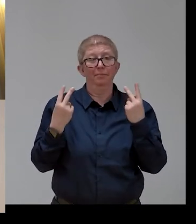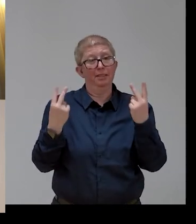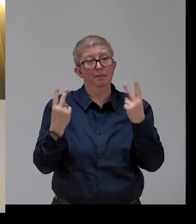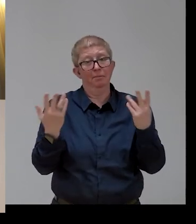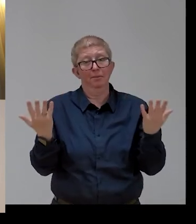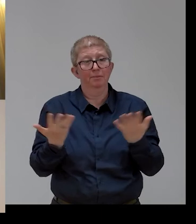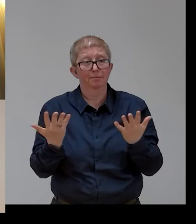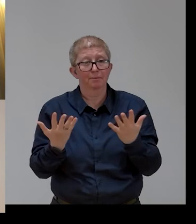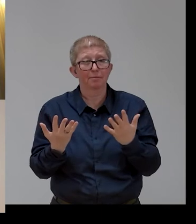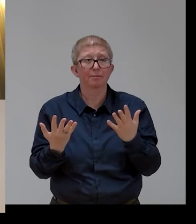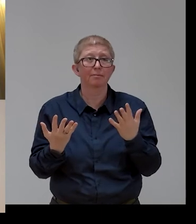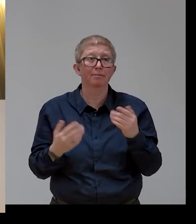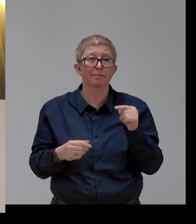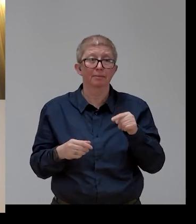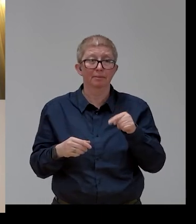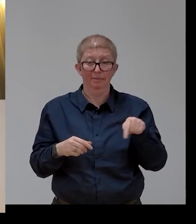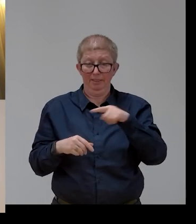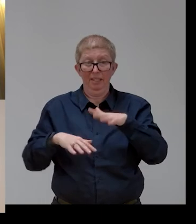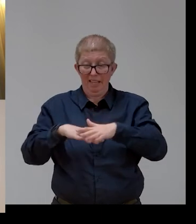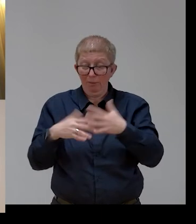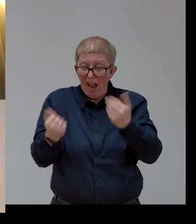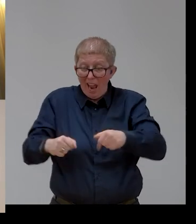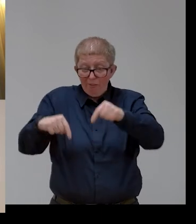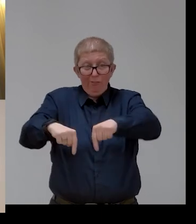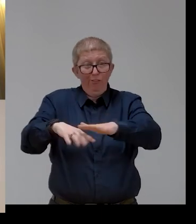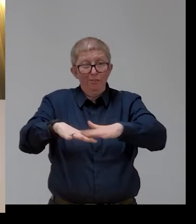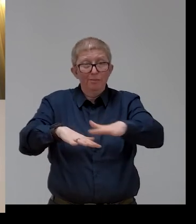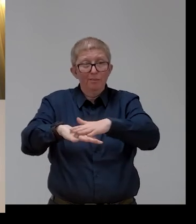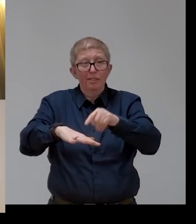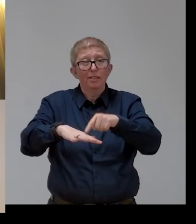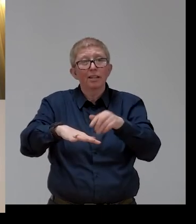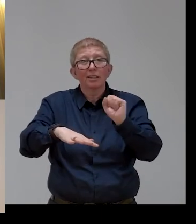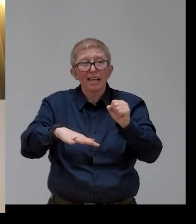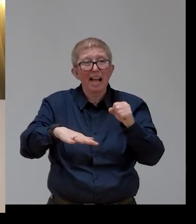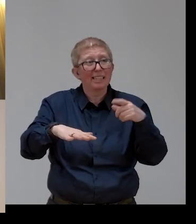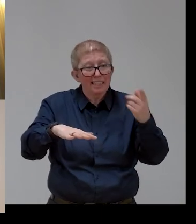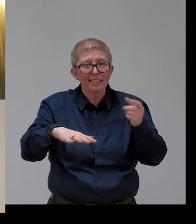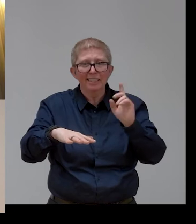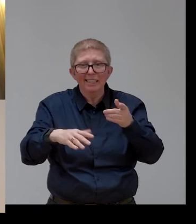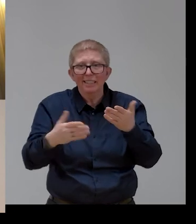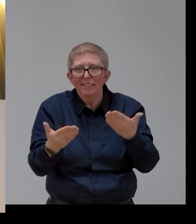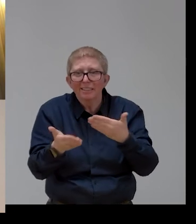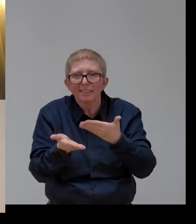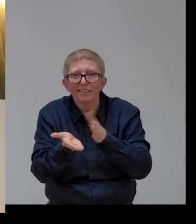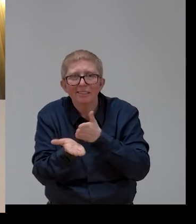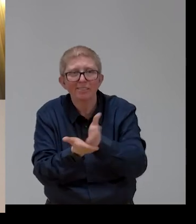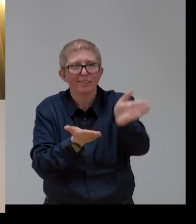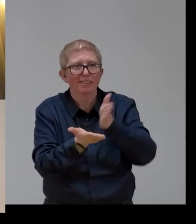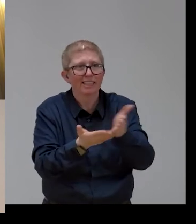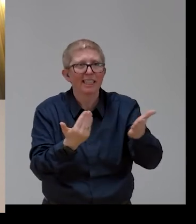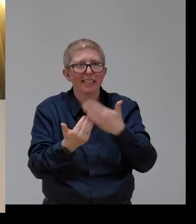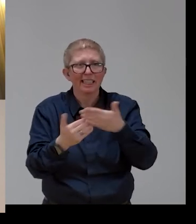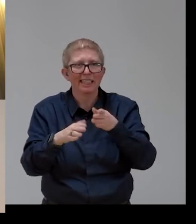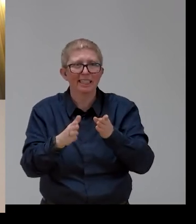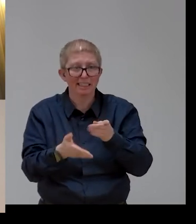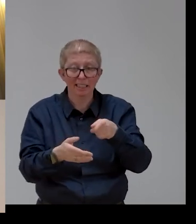these existing networks can really help for that purpose.